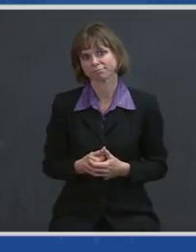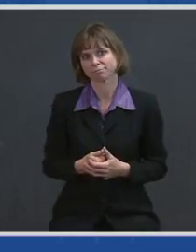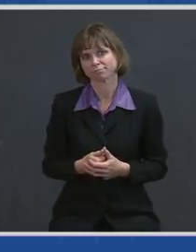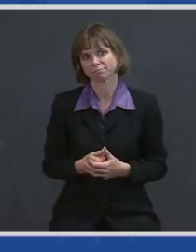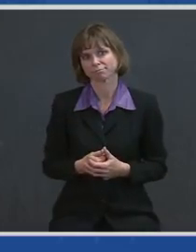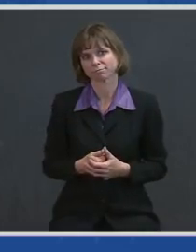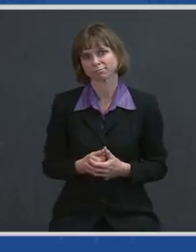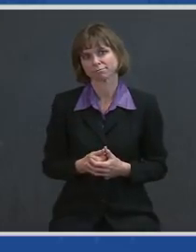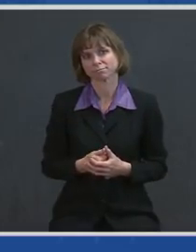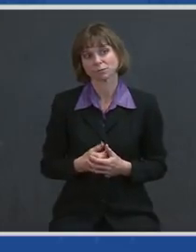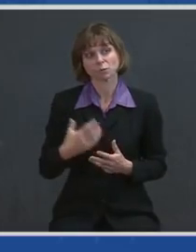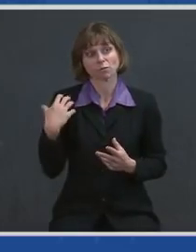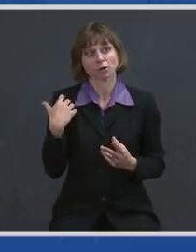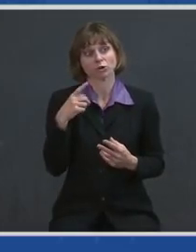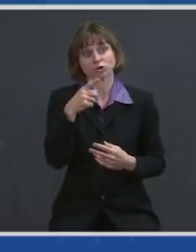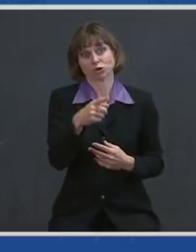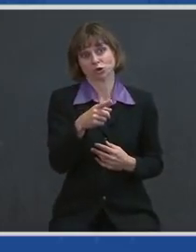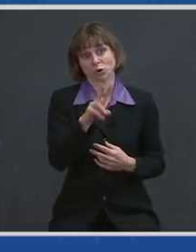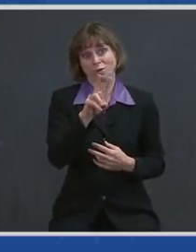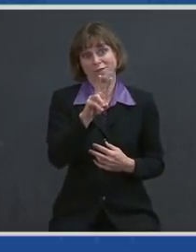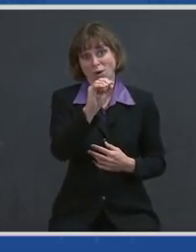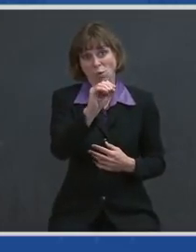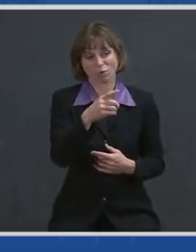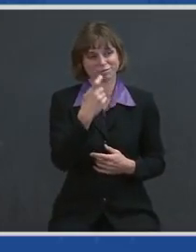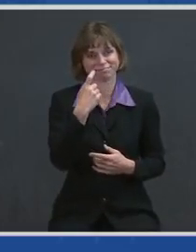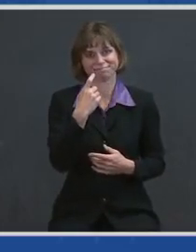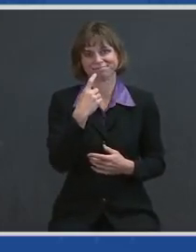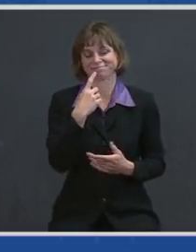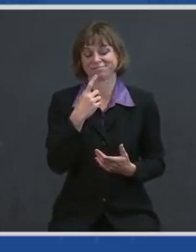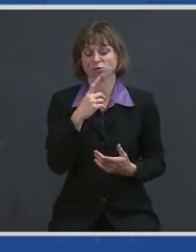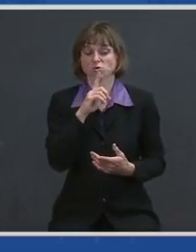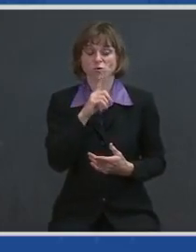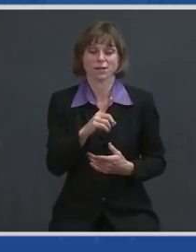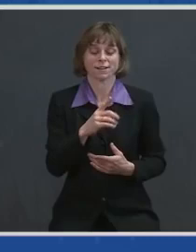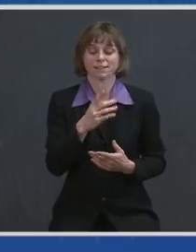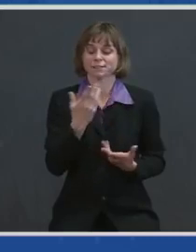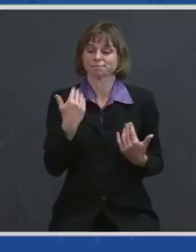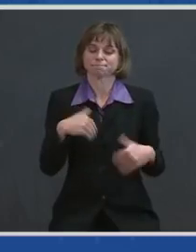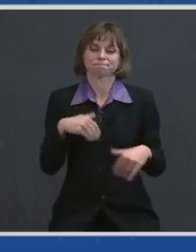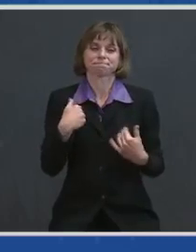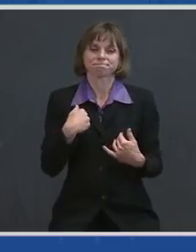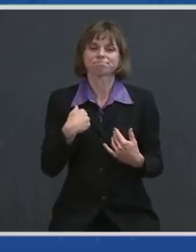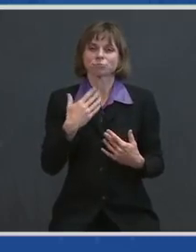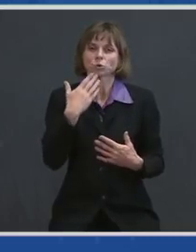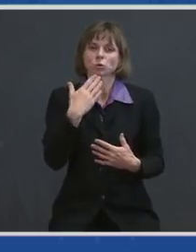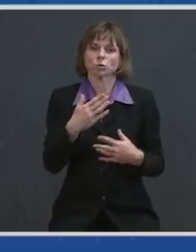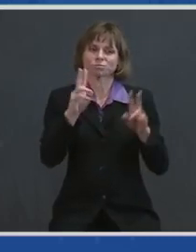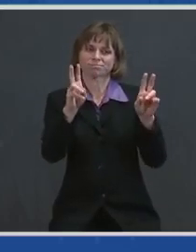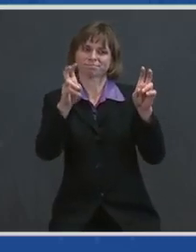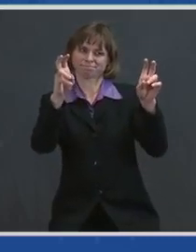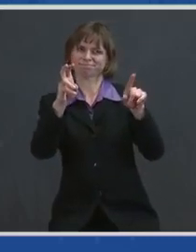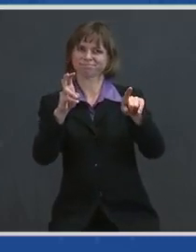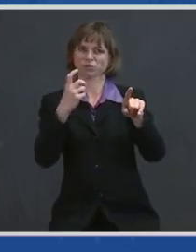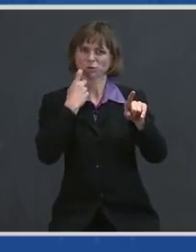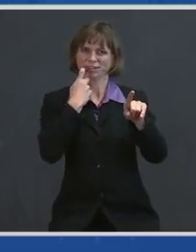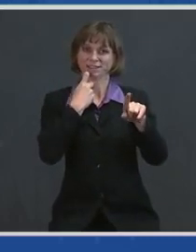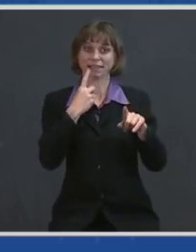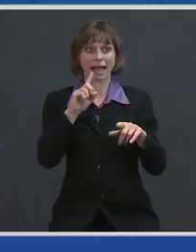As General Van Ovost so eloquently put it not long ago, it's important to have firsts